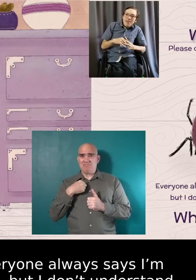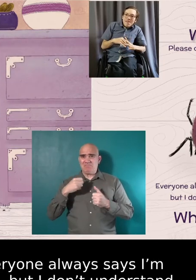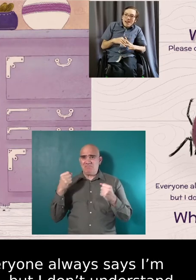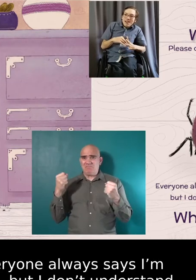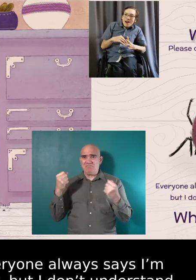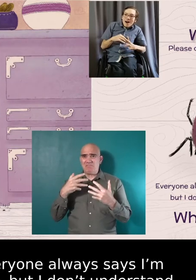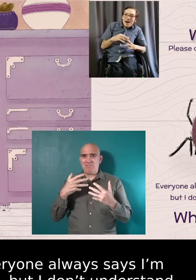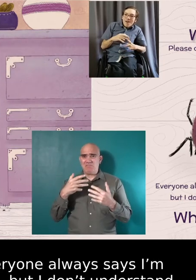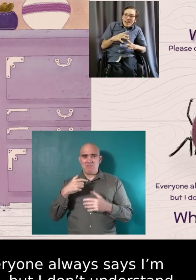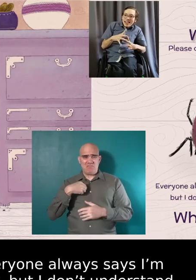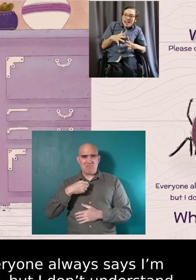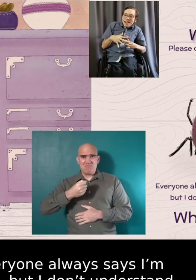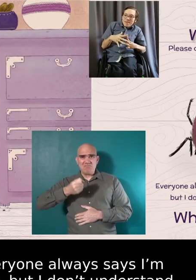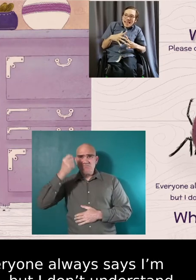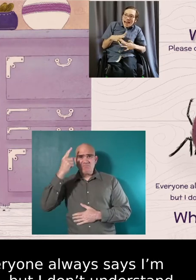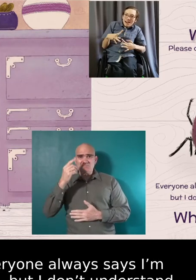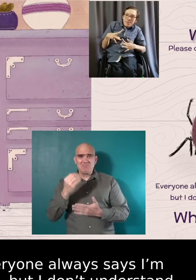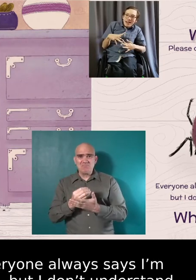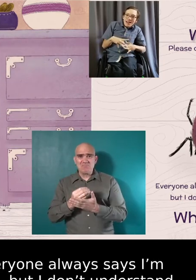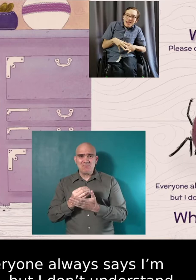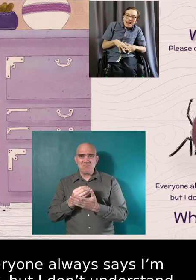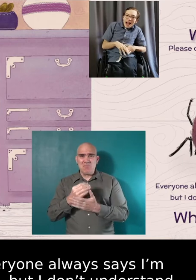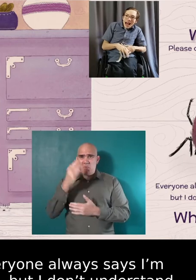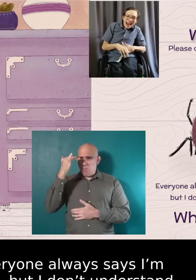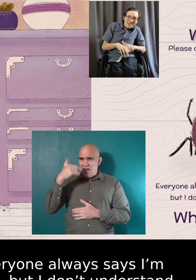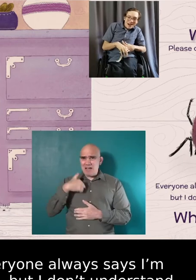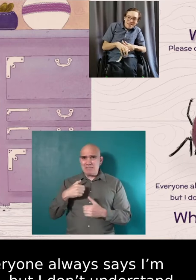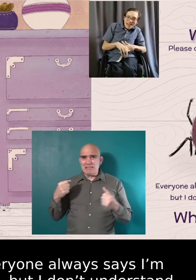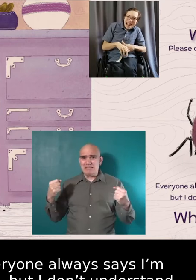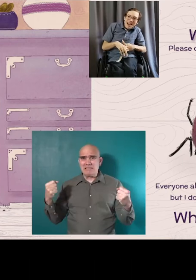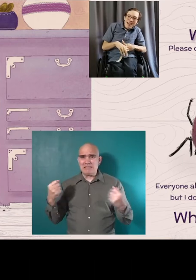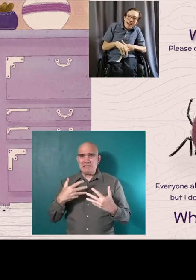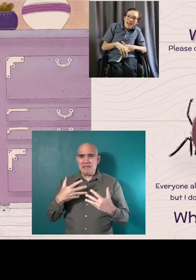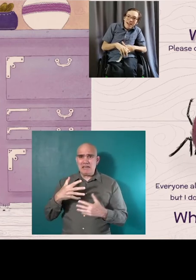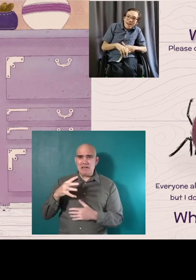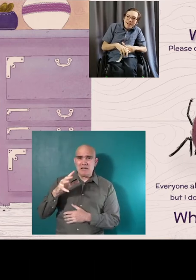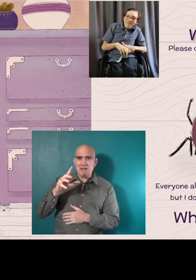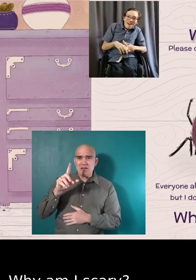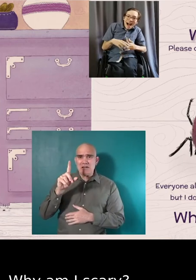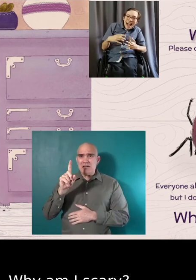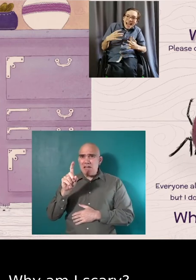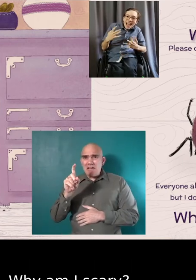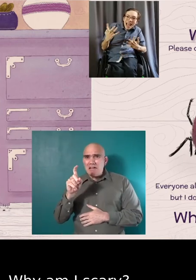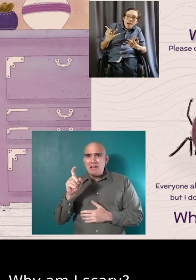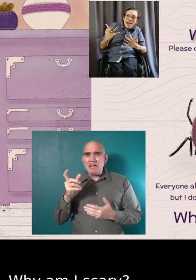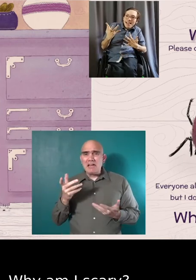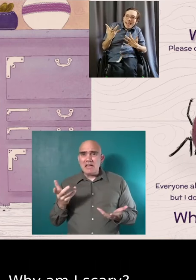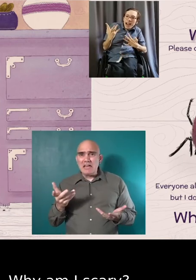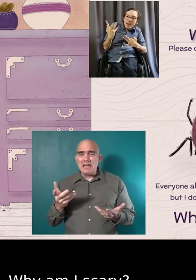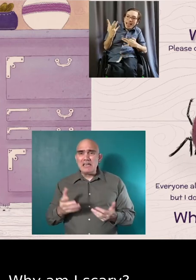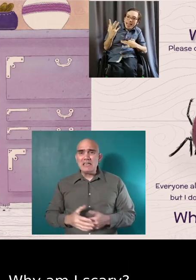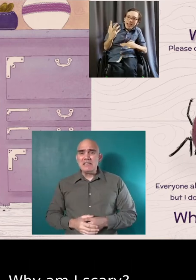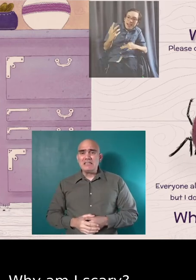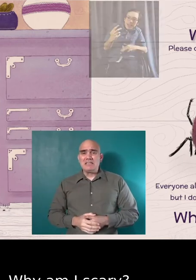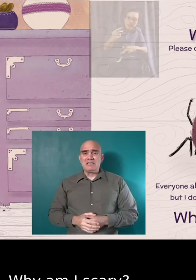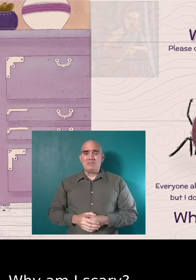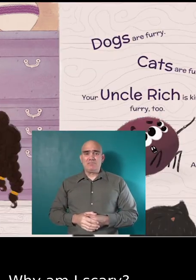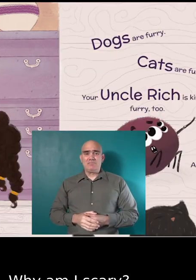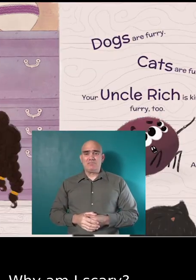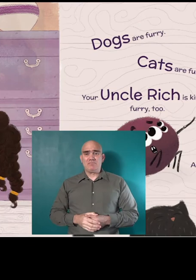Everyone always says I'm scary, but I don't understand. Why am I scary?